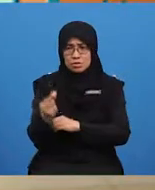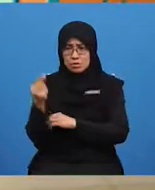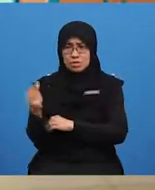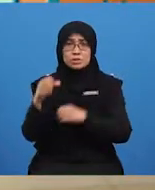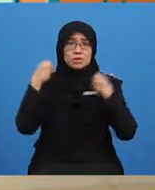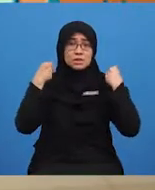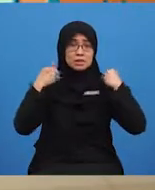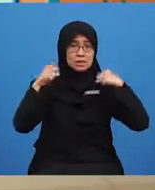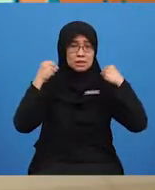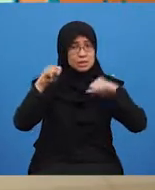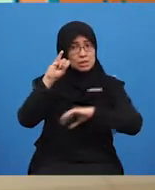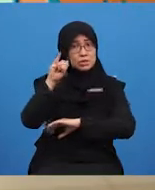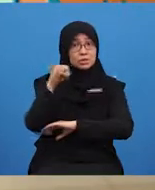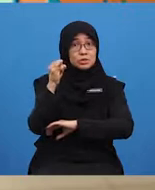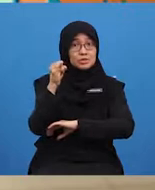Let's go!